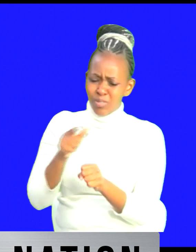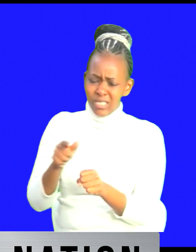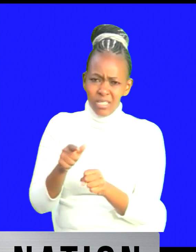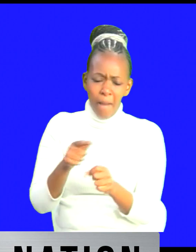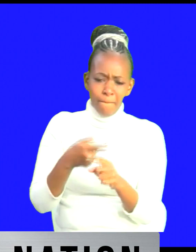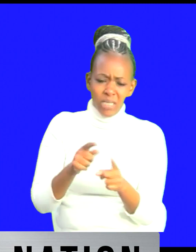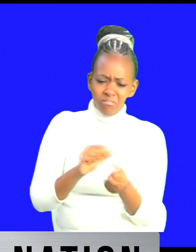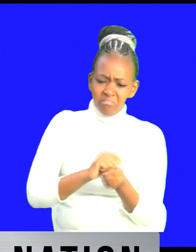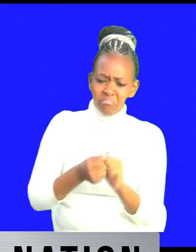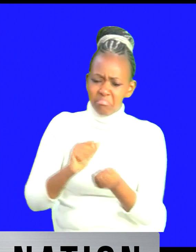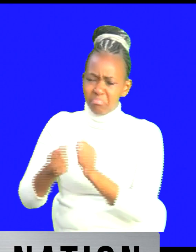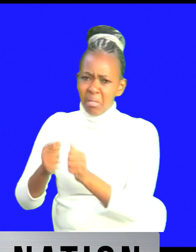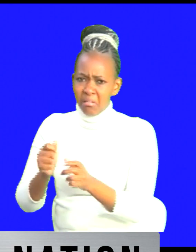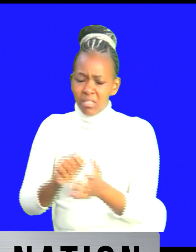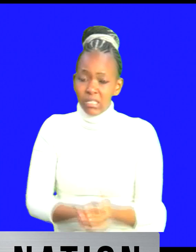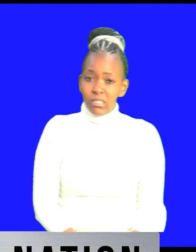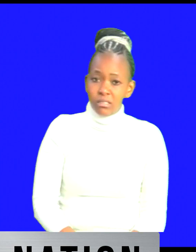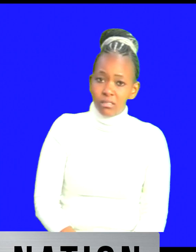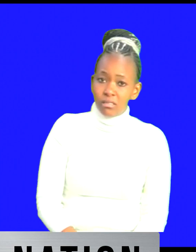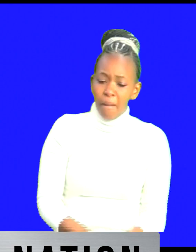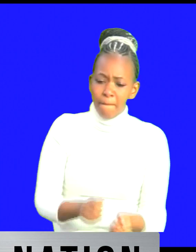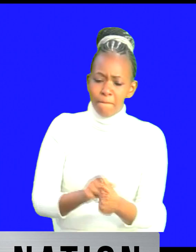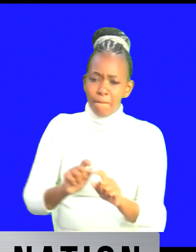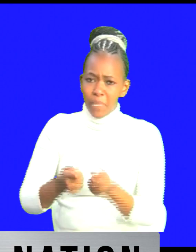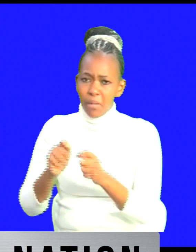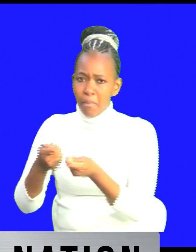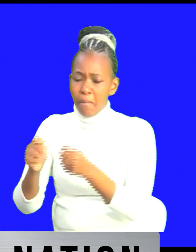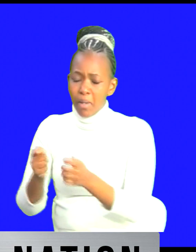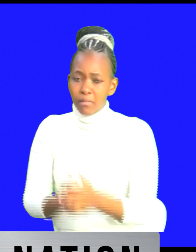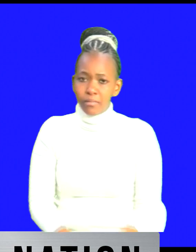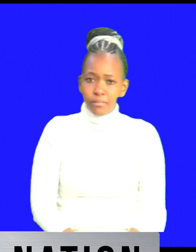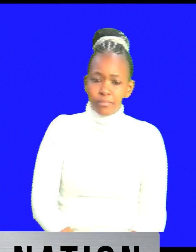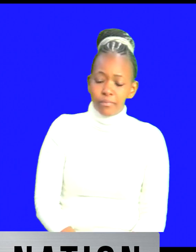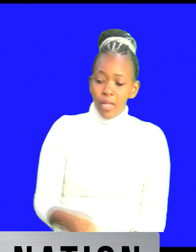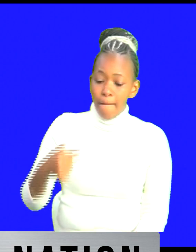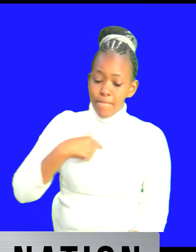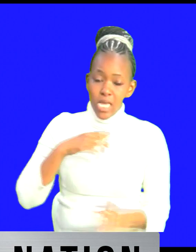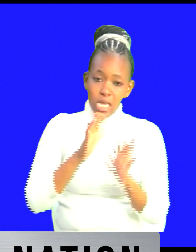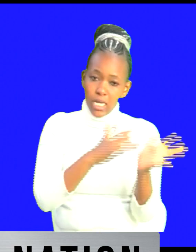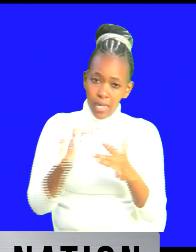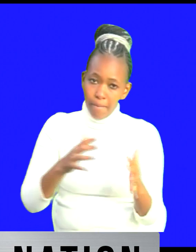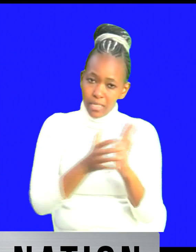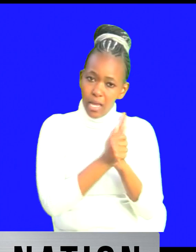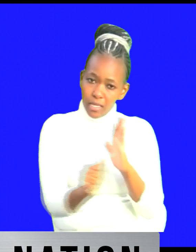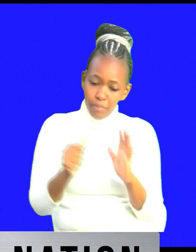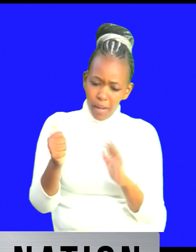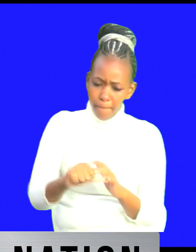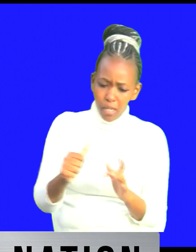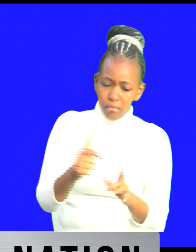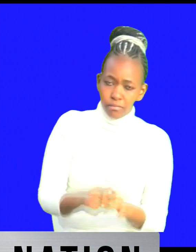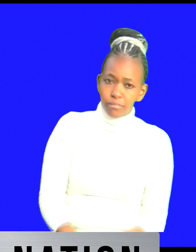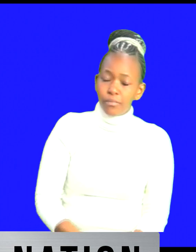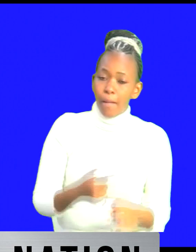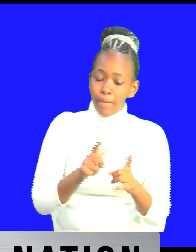instance jonah right uh if uh and i'm not a climate expert but i'm just going to look at it from a layman's perspective